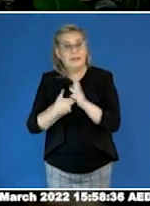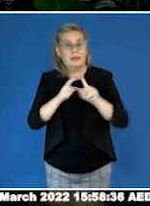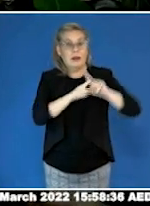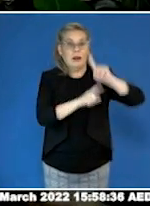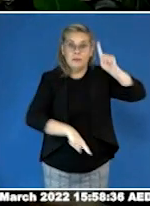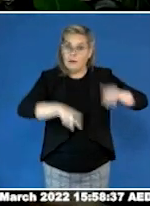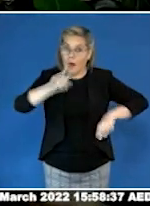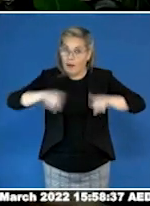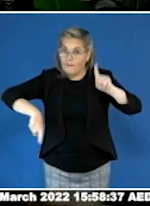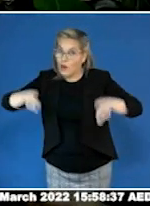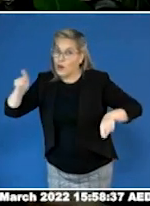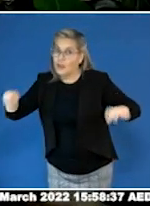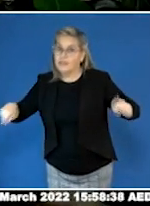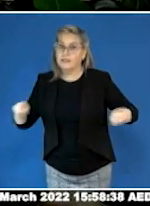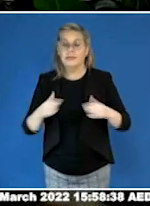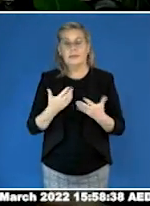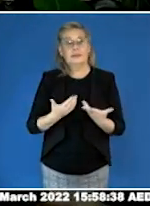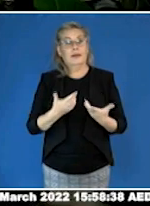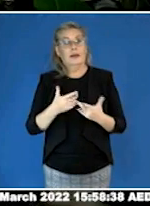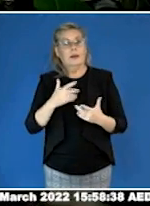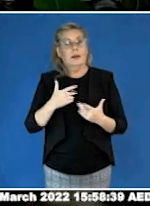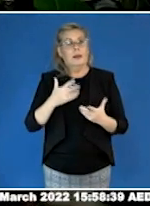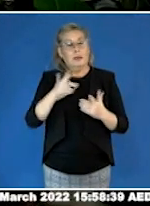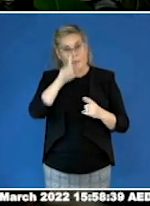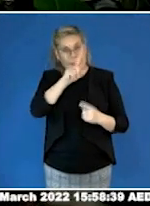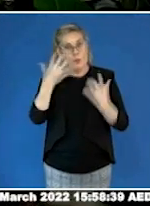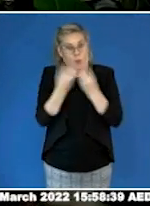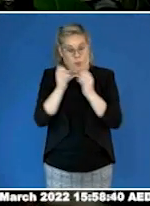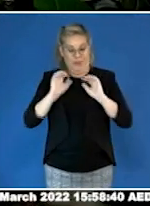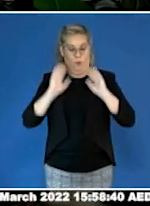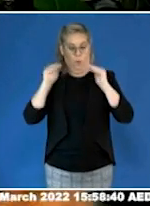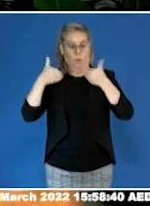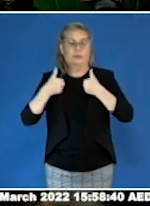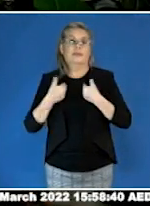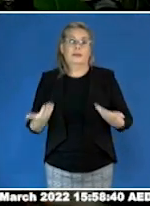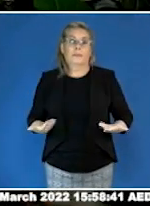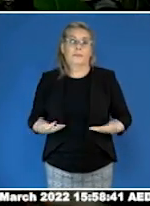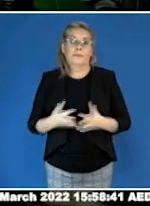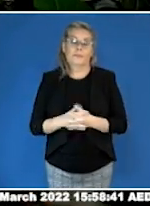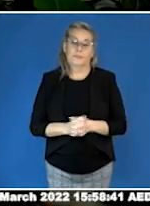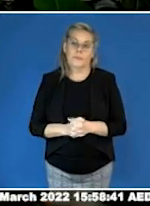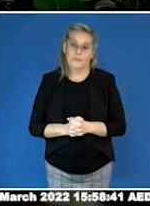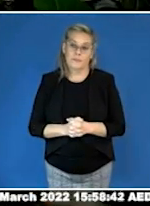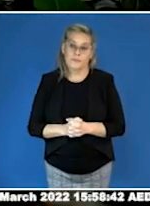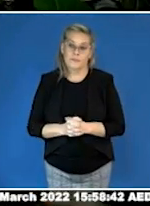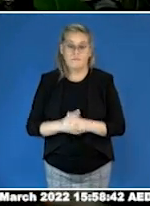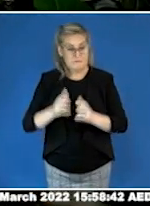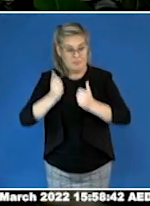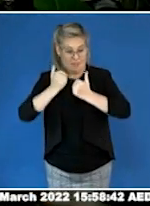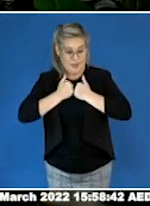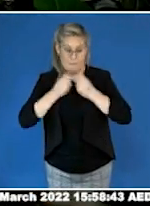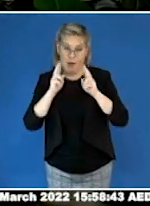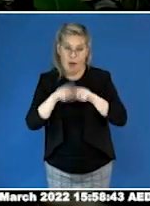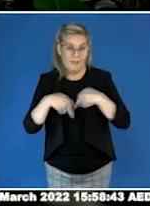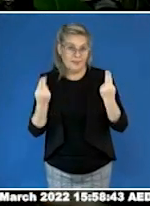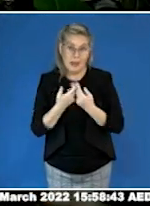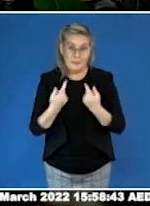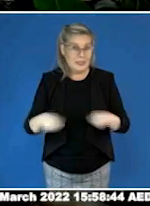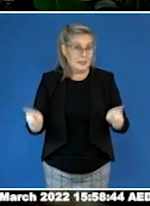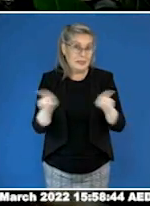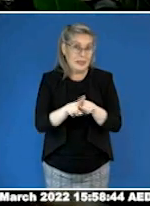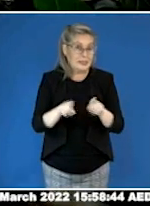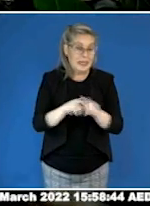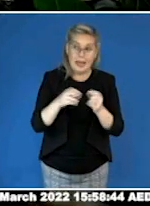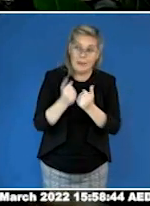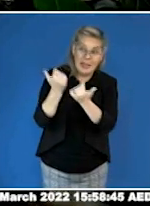the diverse presentation of autism within our community. My family, as well as thousands more, have experienced a